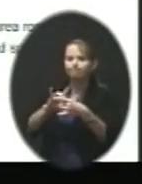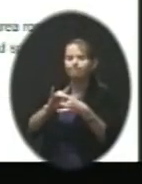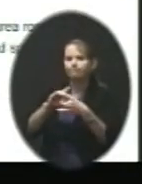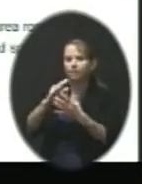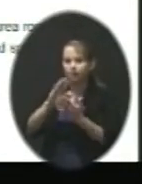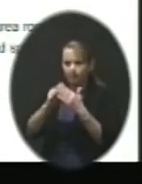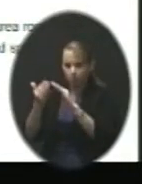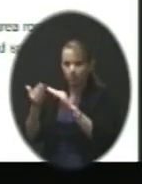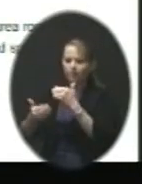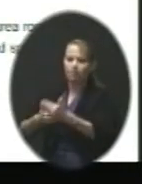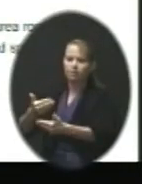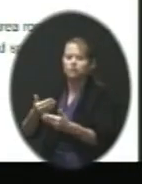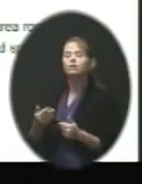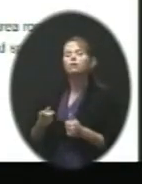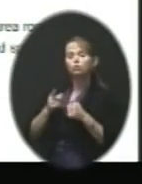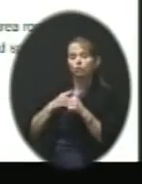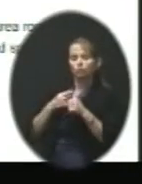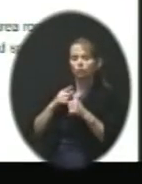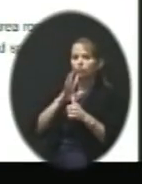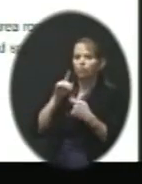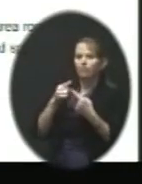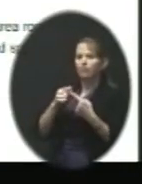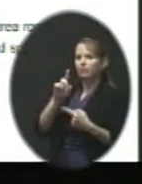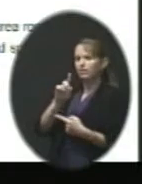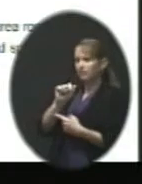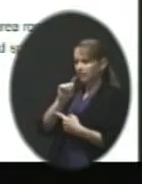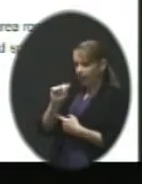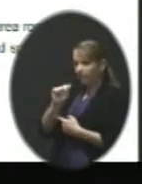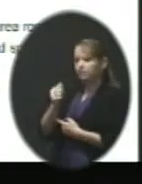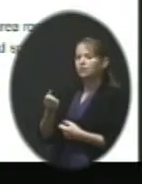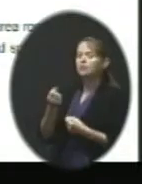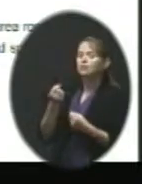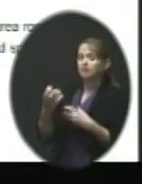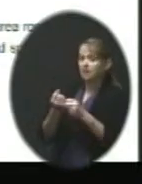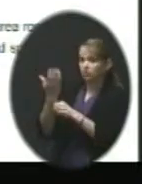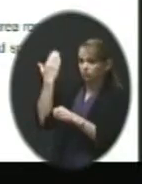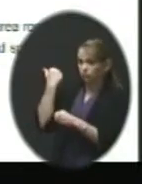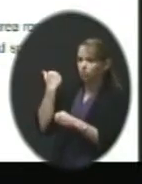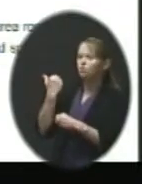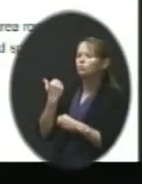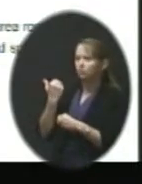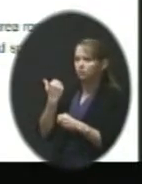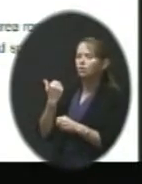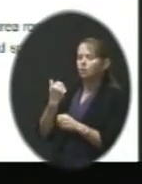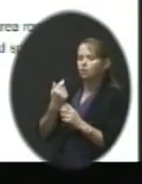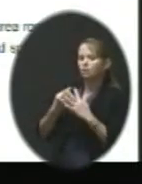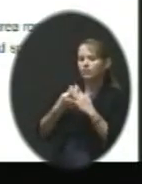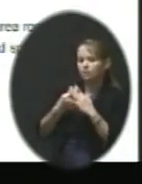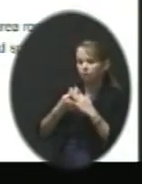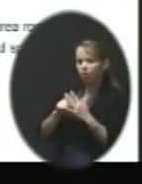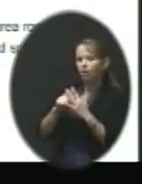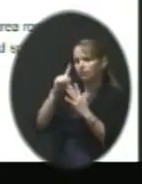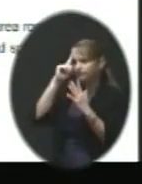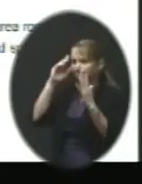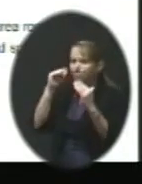So let me start with some of the data. So we started, of course, a number of years ago anticipating elementary 35